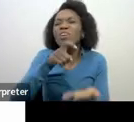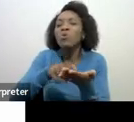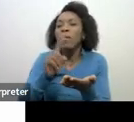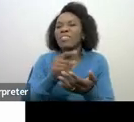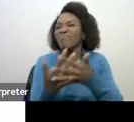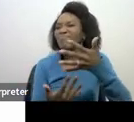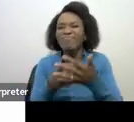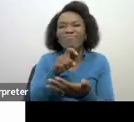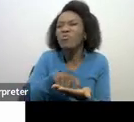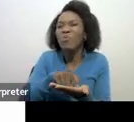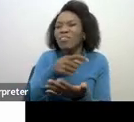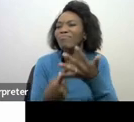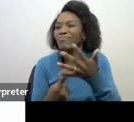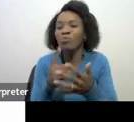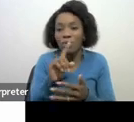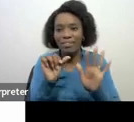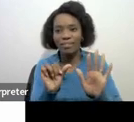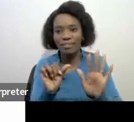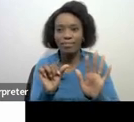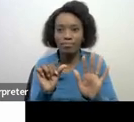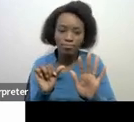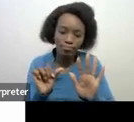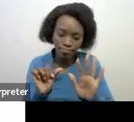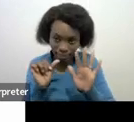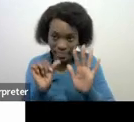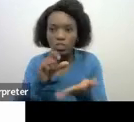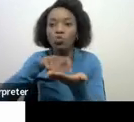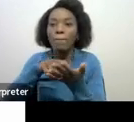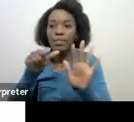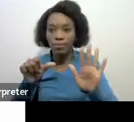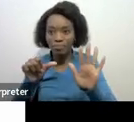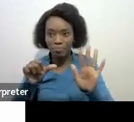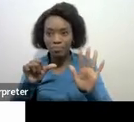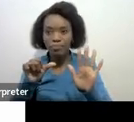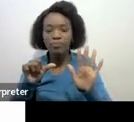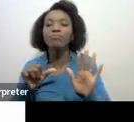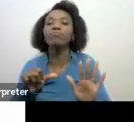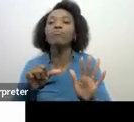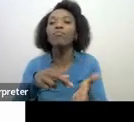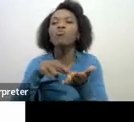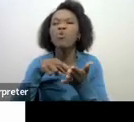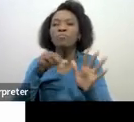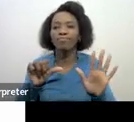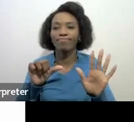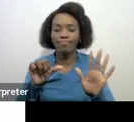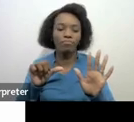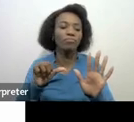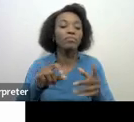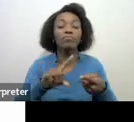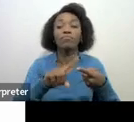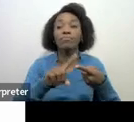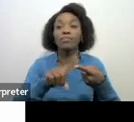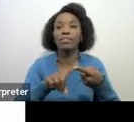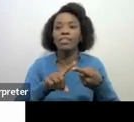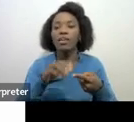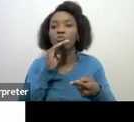about six important requirements requirement number one talks about a default but I'm